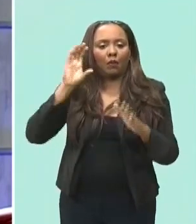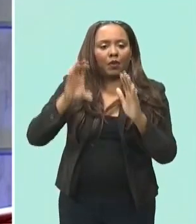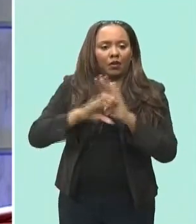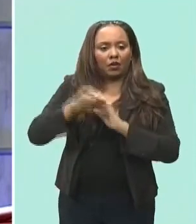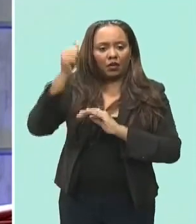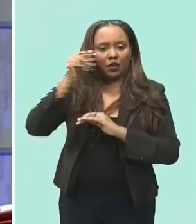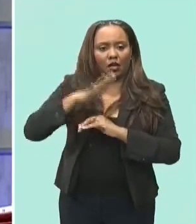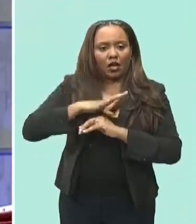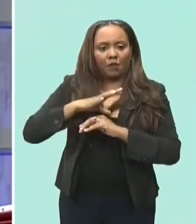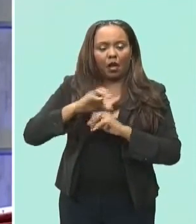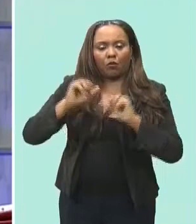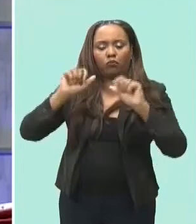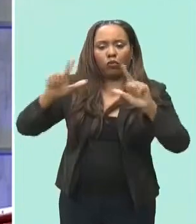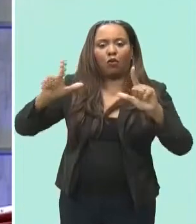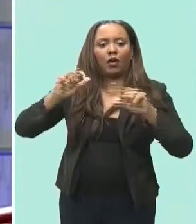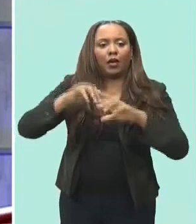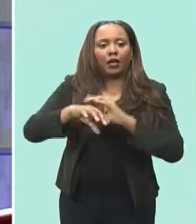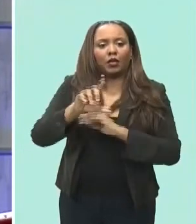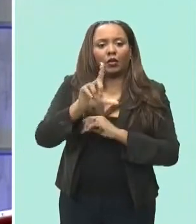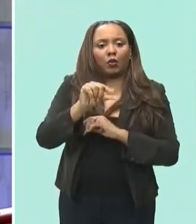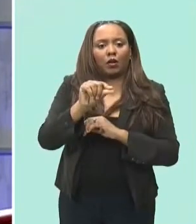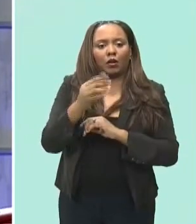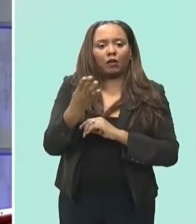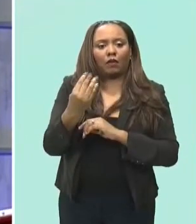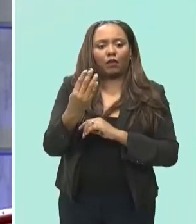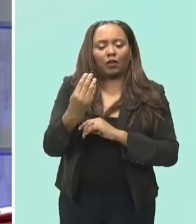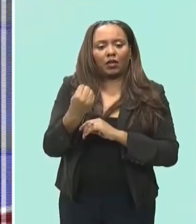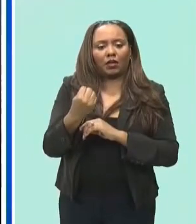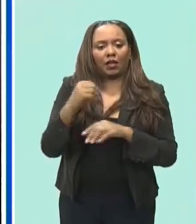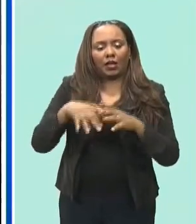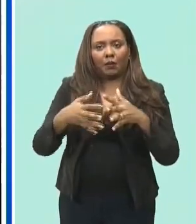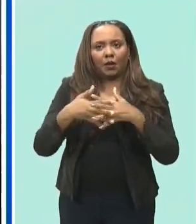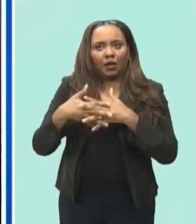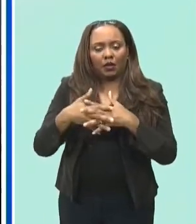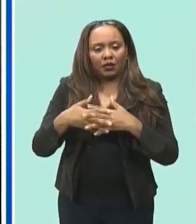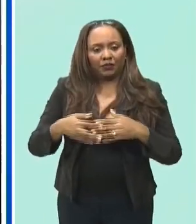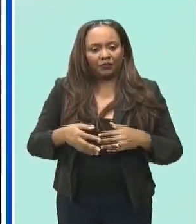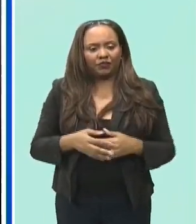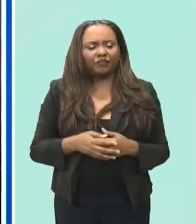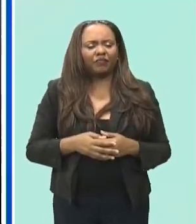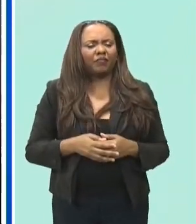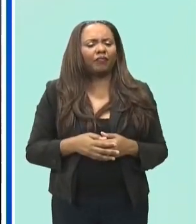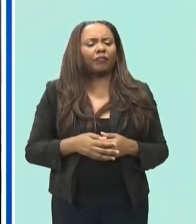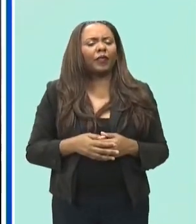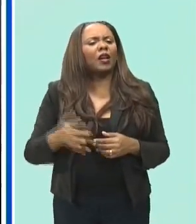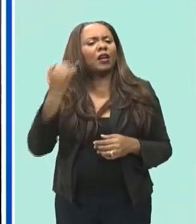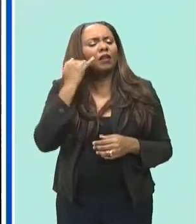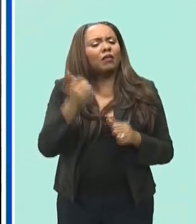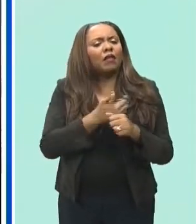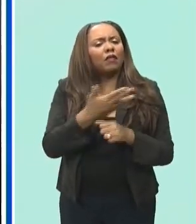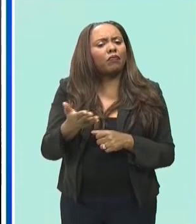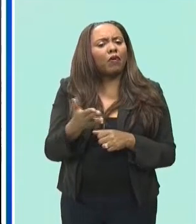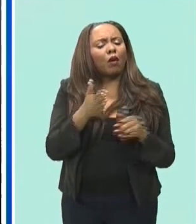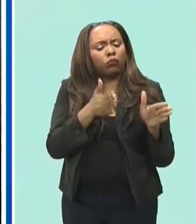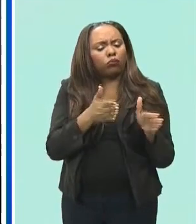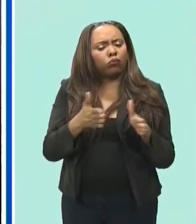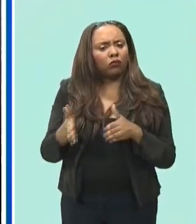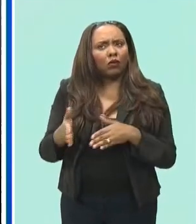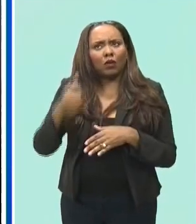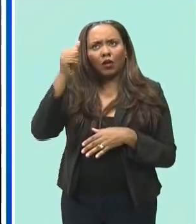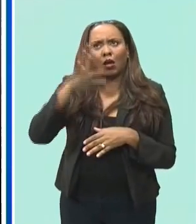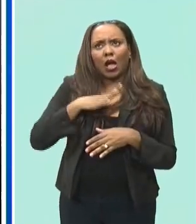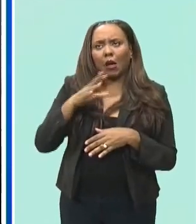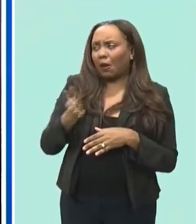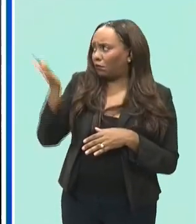simonet in the u.s more in this report if all had gone according to plan garvin simonet would have been appointed